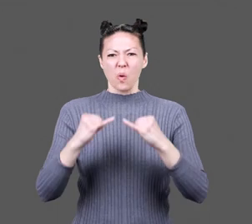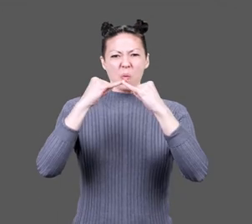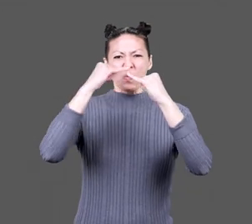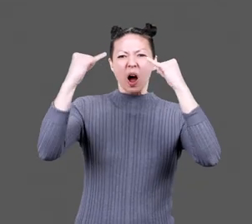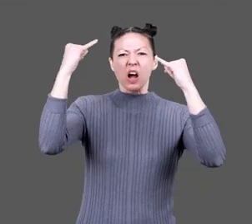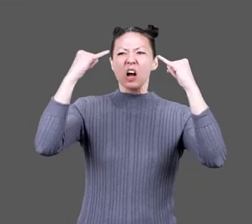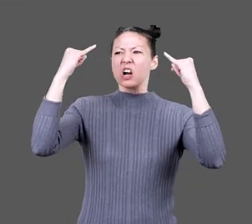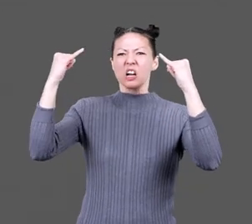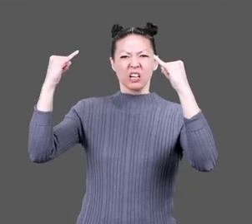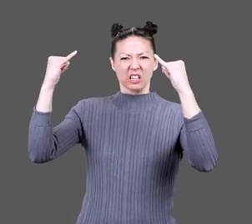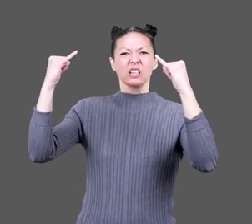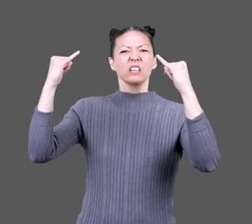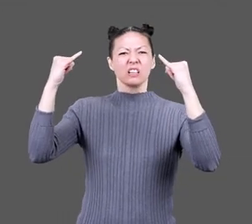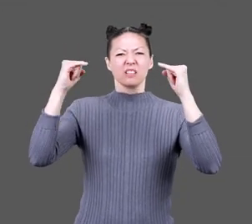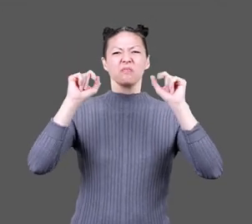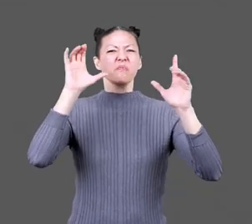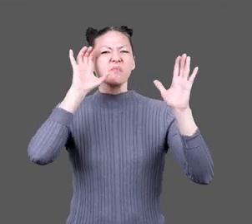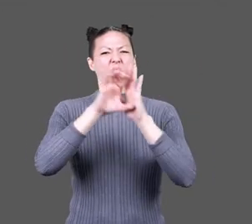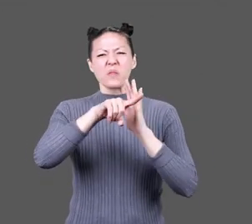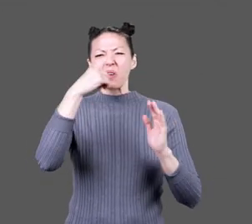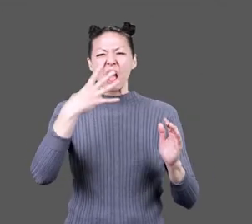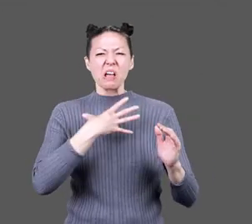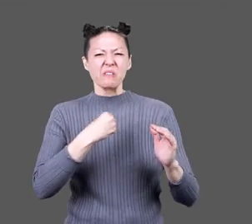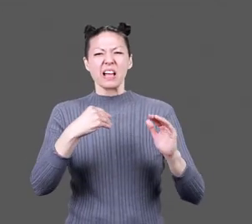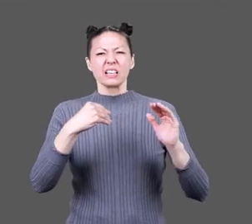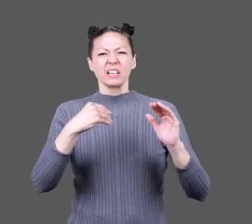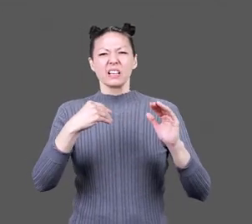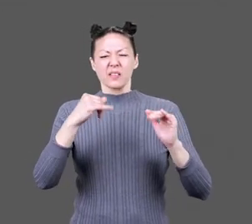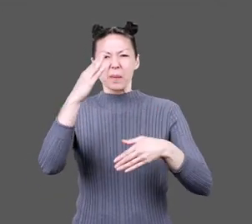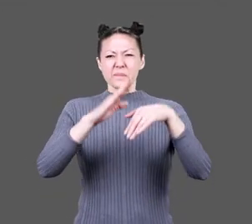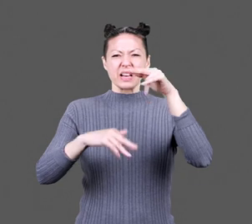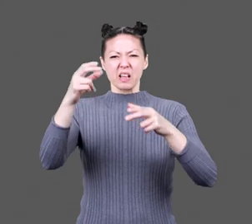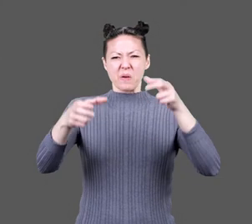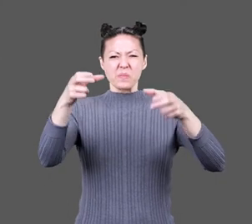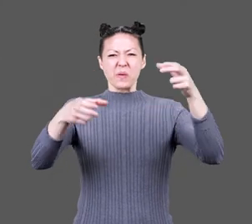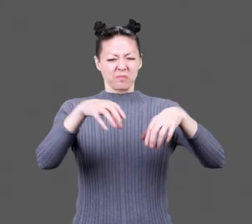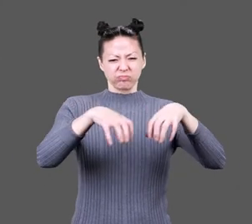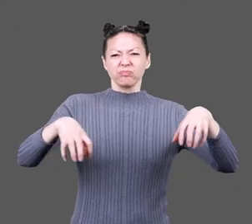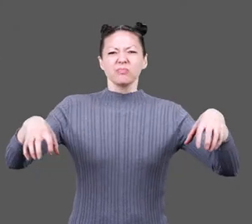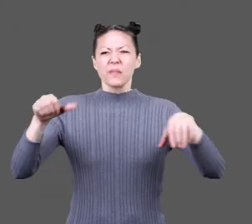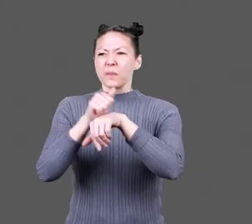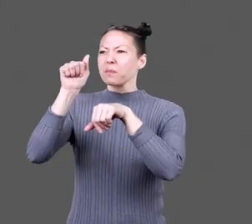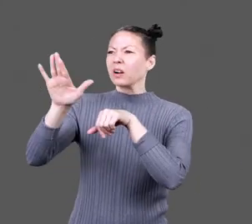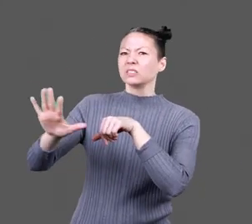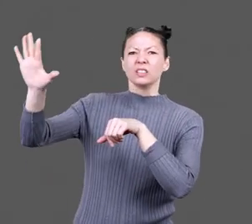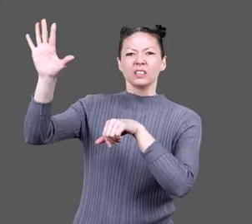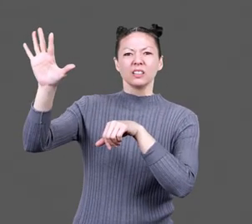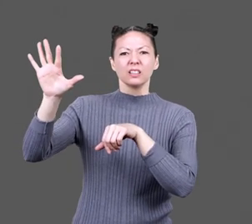Barbed wire lines the right edge of a grainy black and white photograph. Rows of dark buildings stand at the base of a mountain.